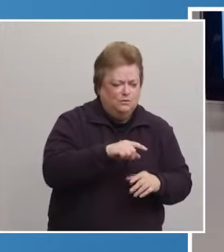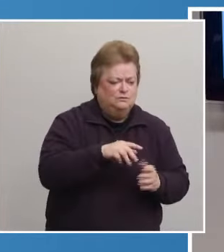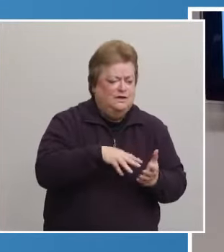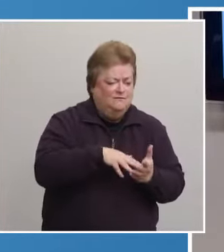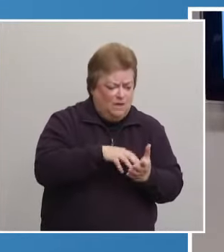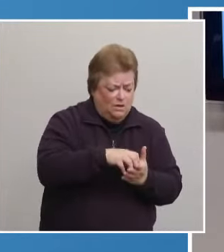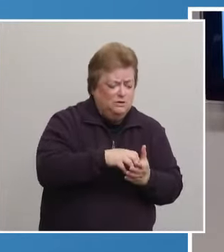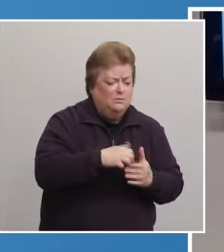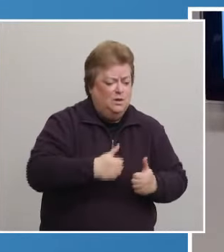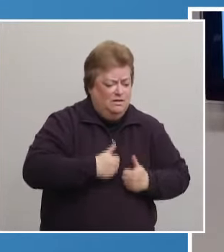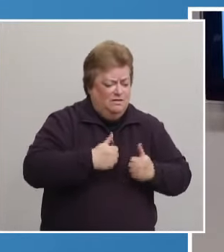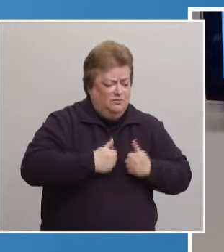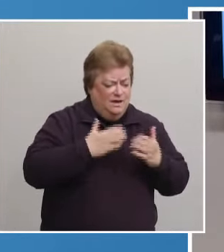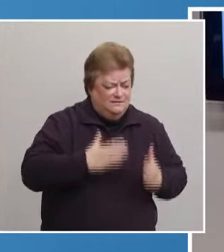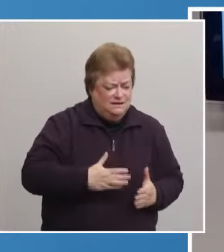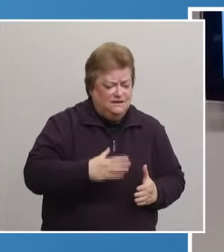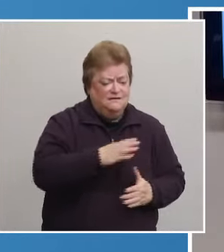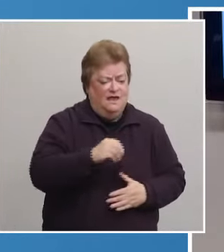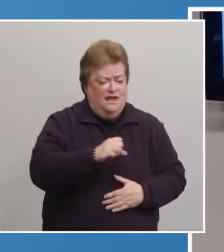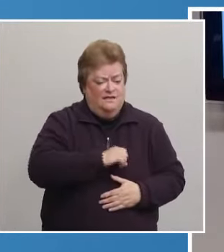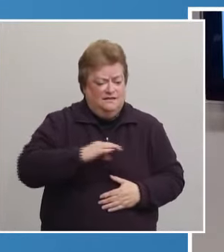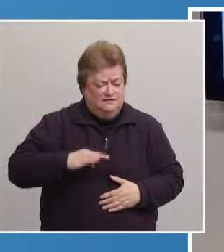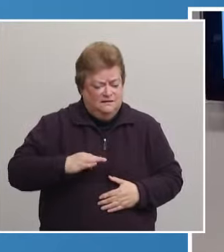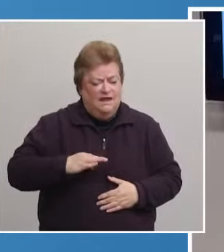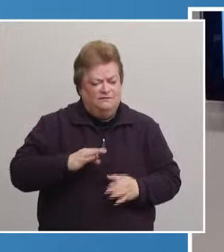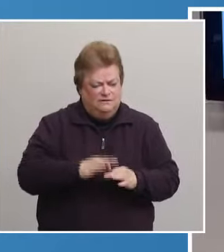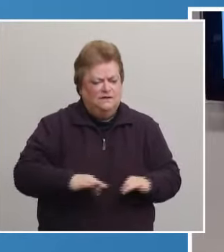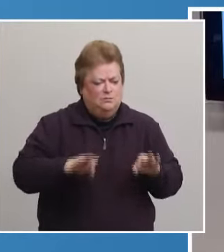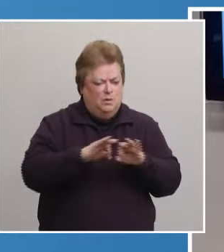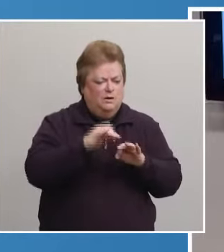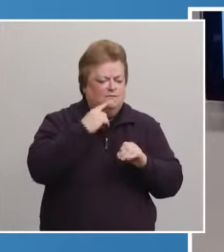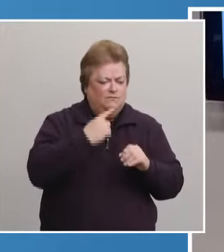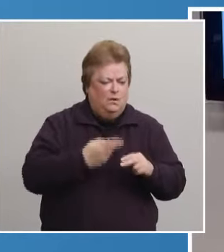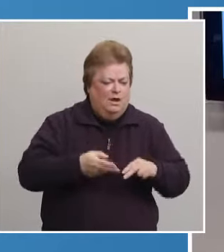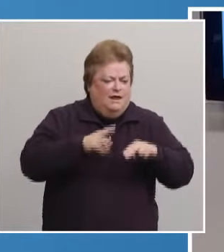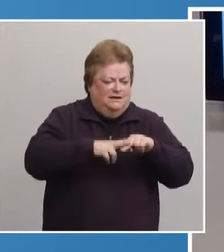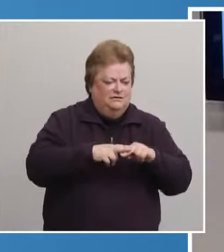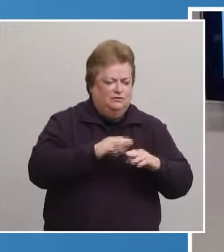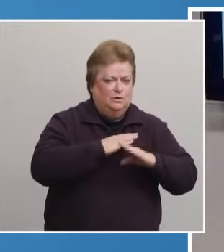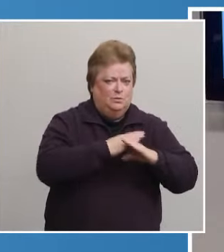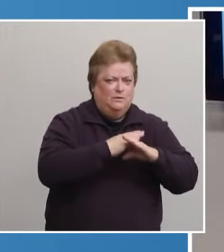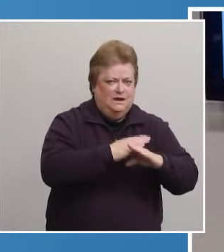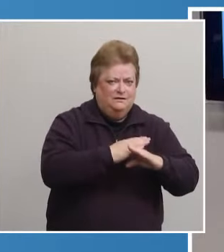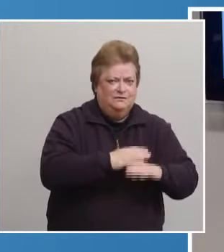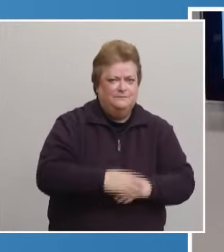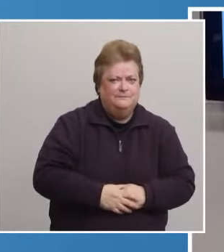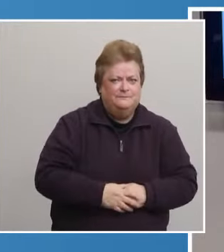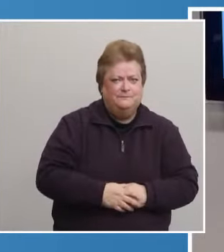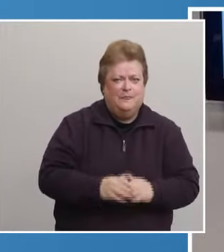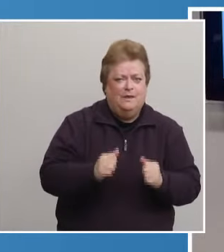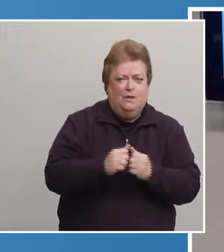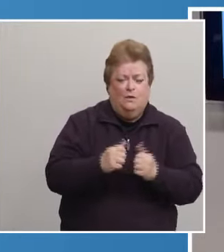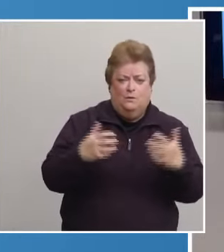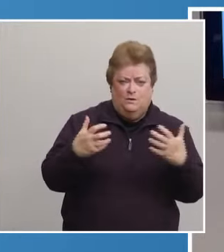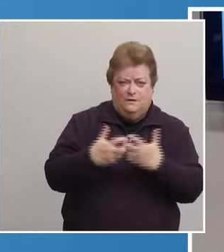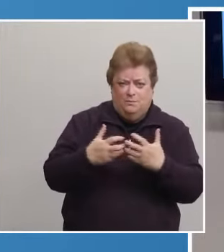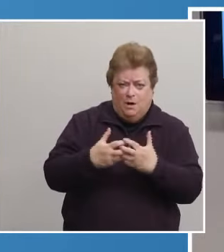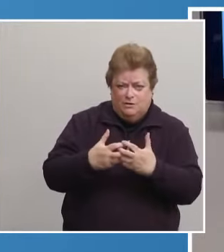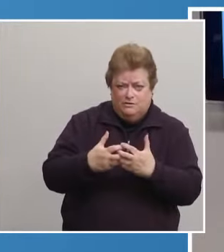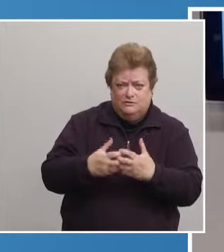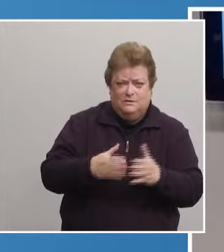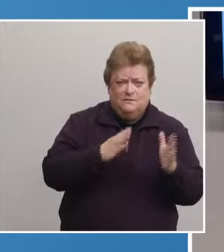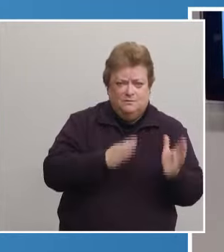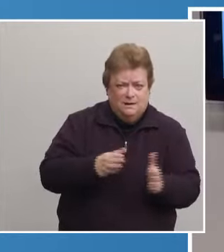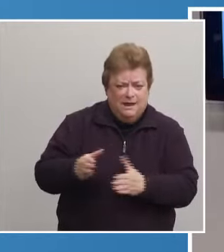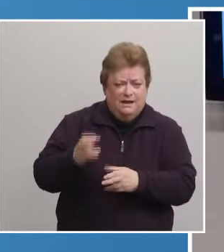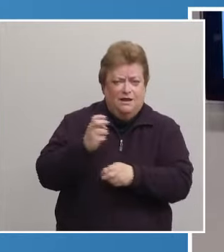is a critical step in providing additional protection to those most at risk. With partnerships, planning,